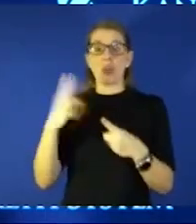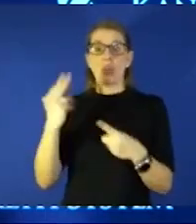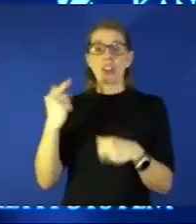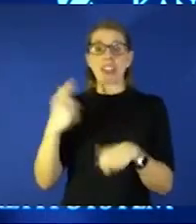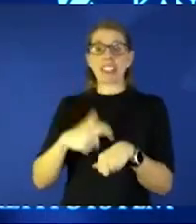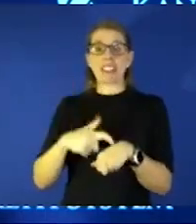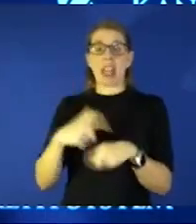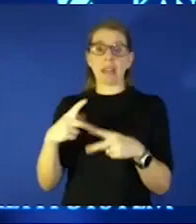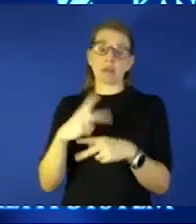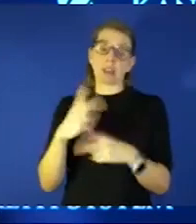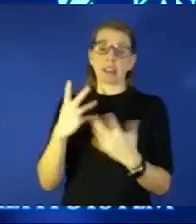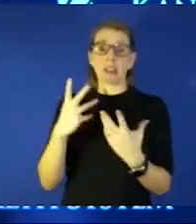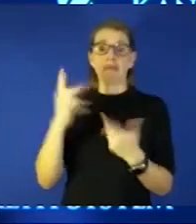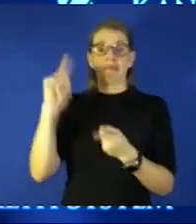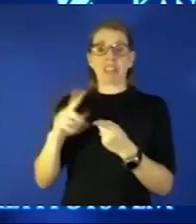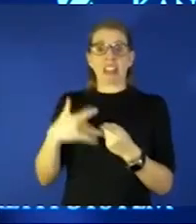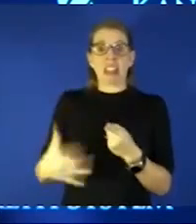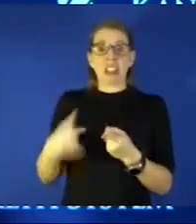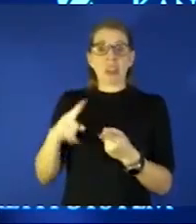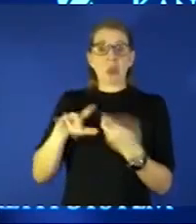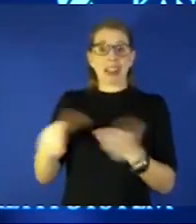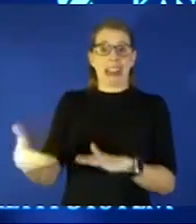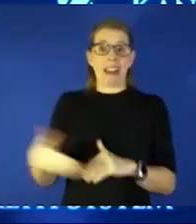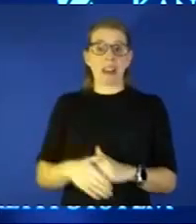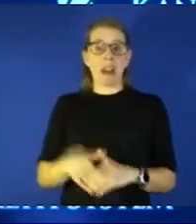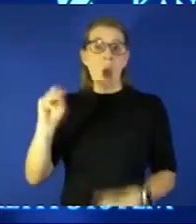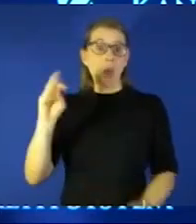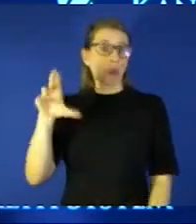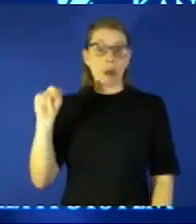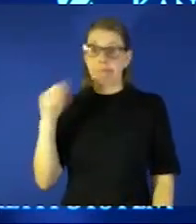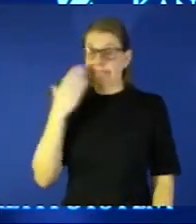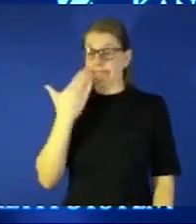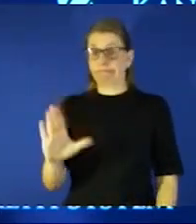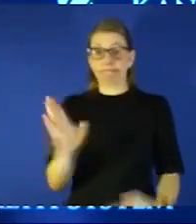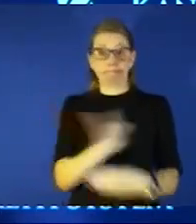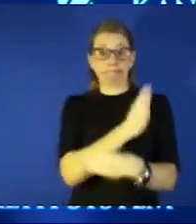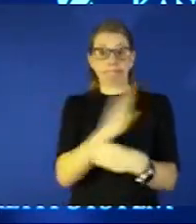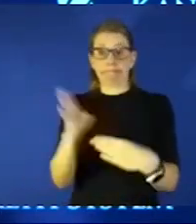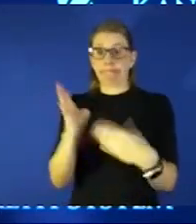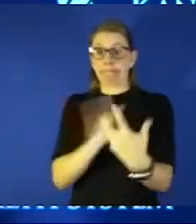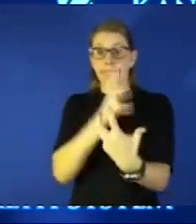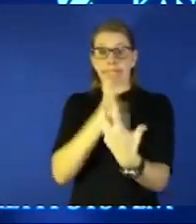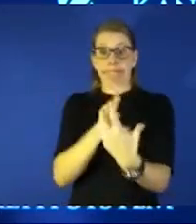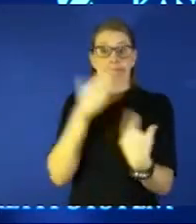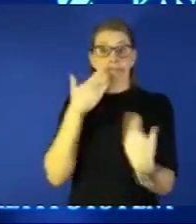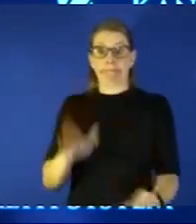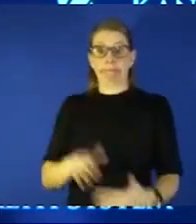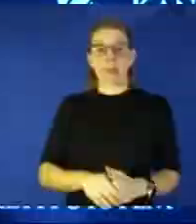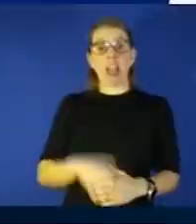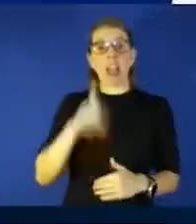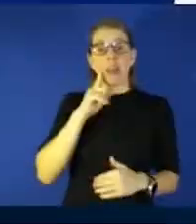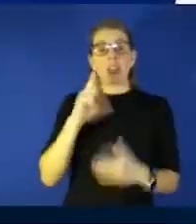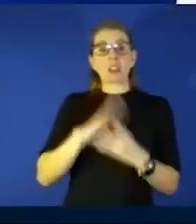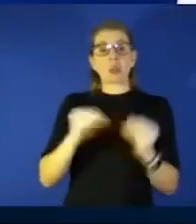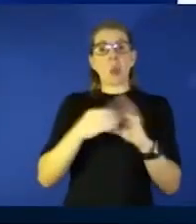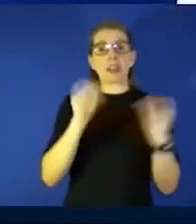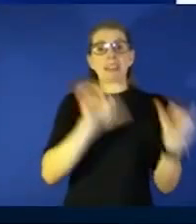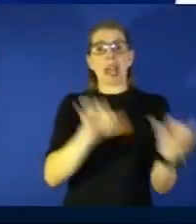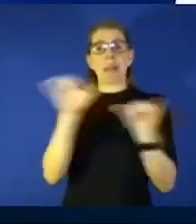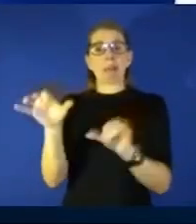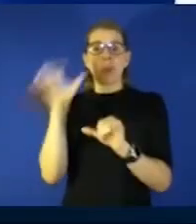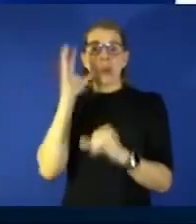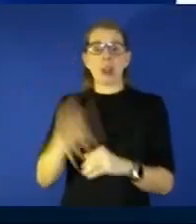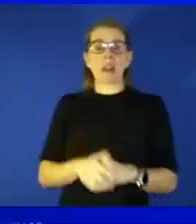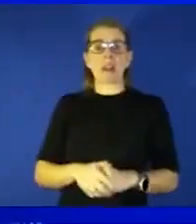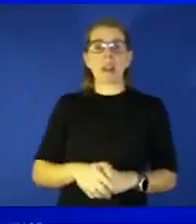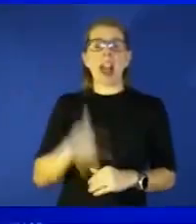i don't know where omicron will fall on that scale but i think the story is going to be similar yeah and i think we've seen similar